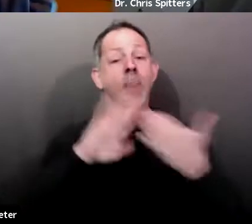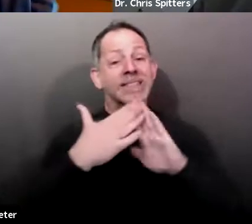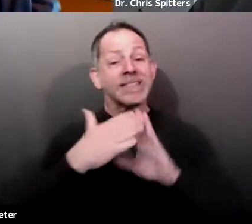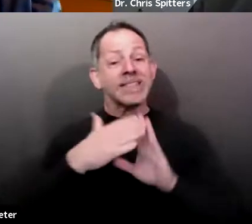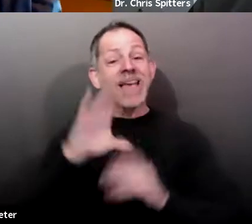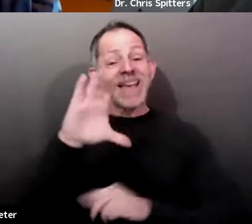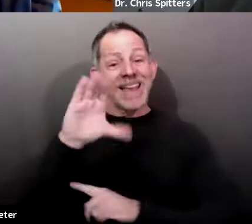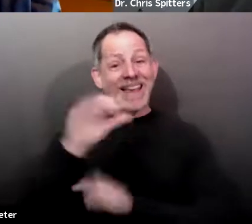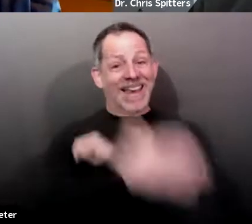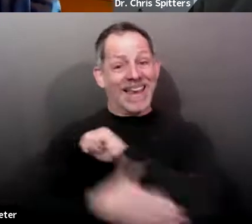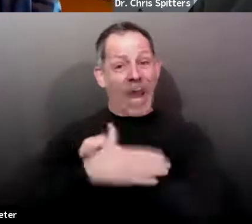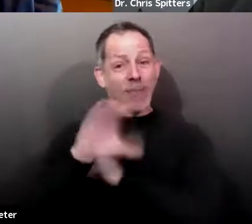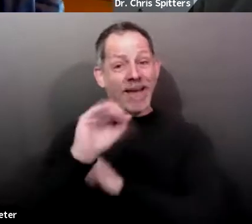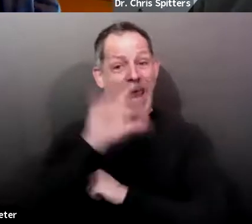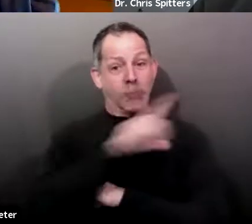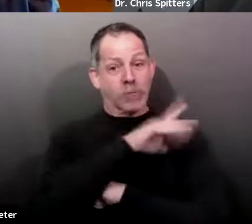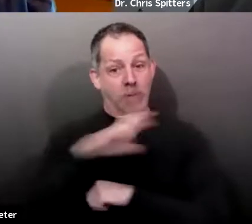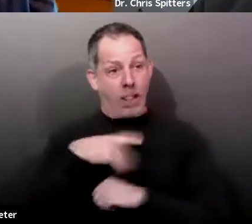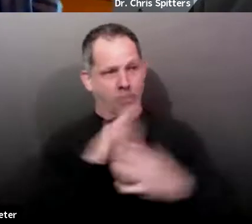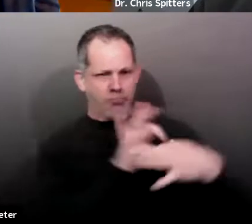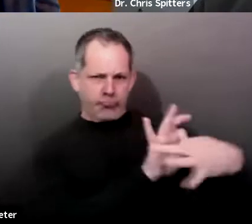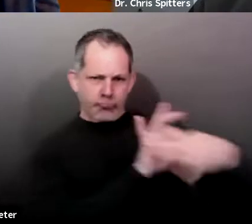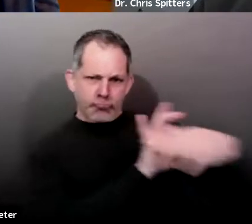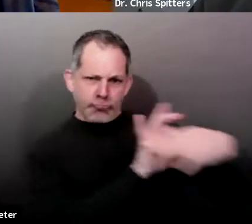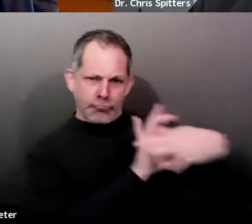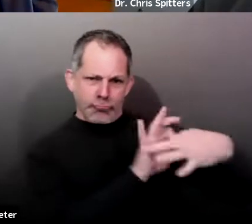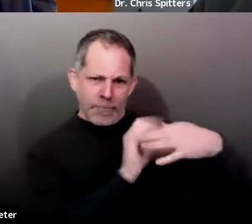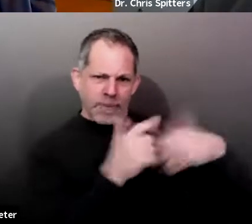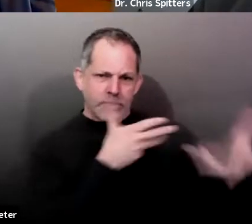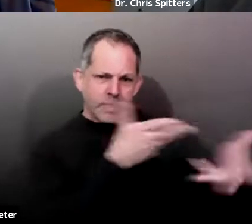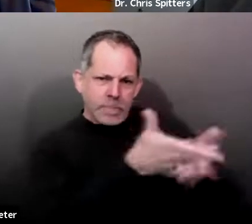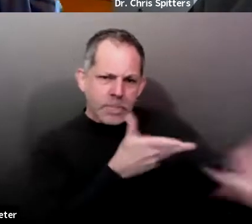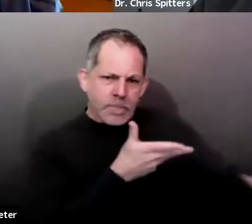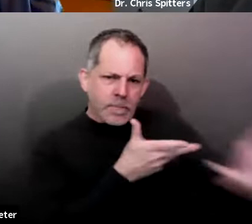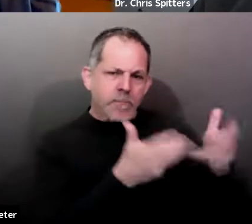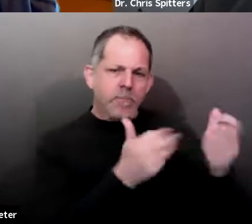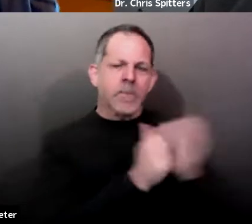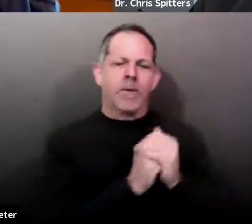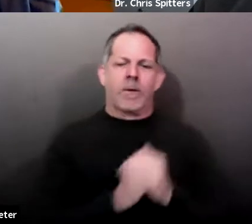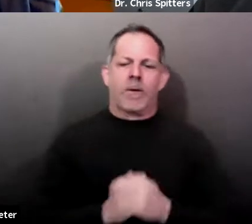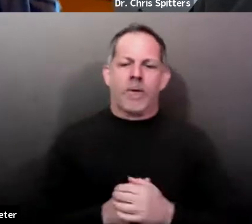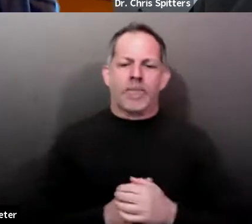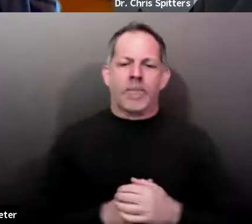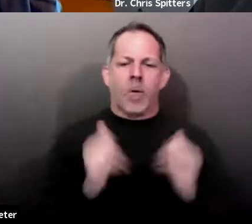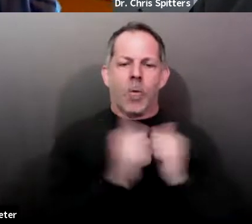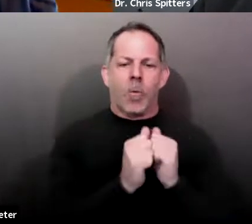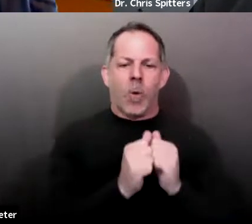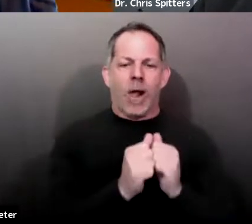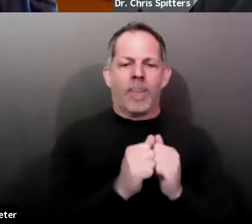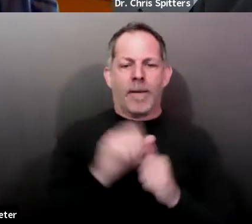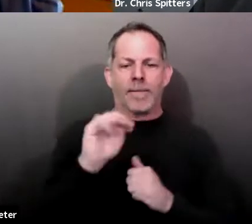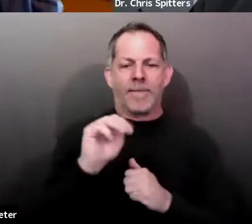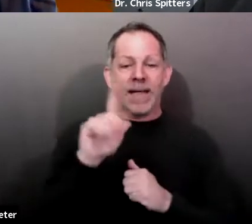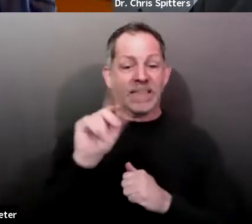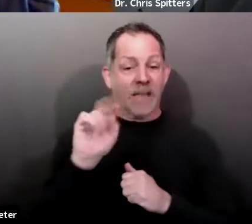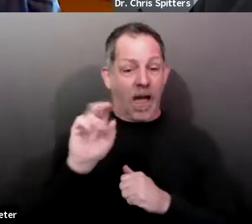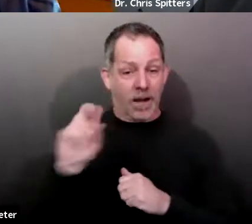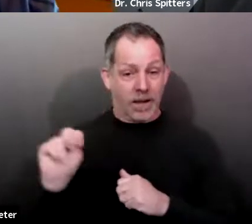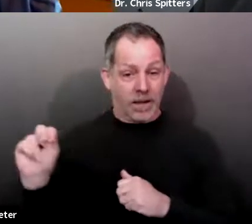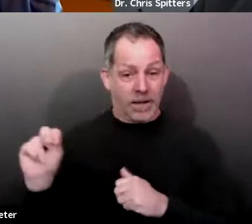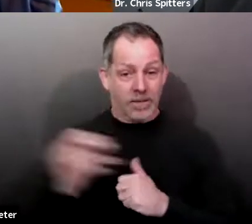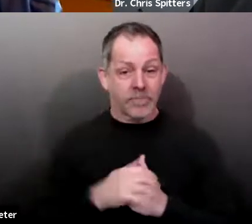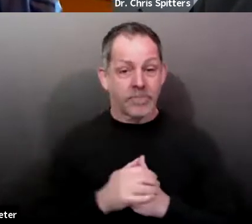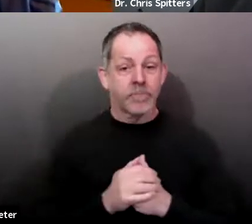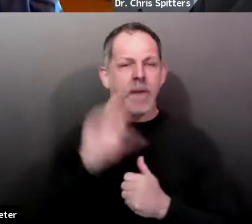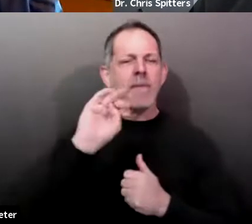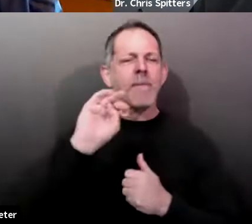Chair Stephanie Wright and Vice Chair Megan Dunn, to really make sure that we're addressing the most urgent issues that our